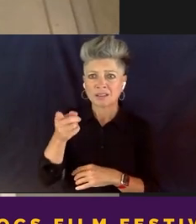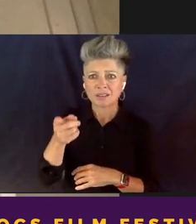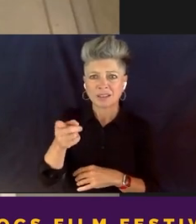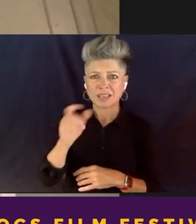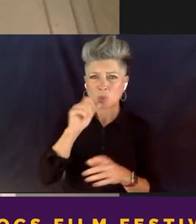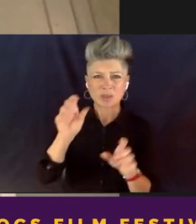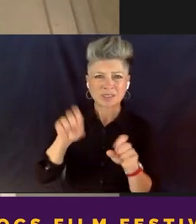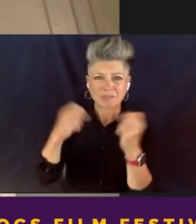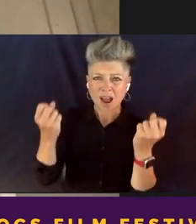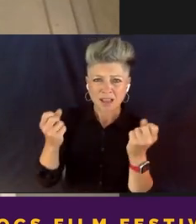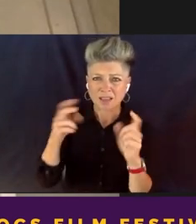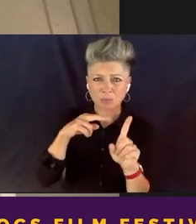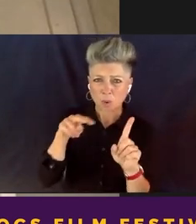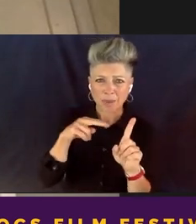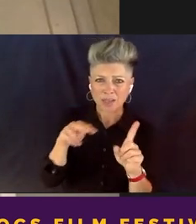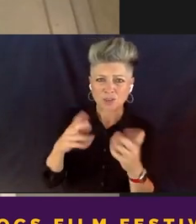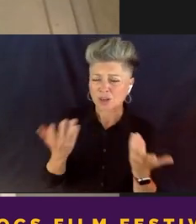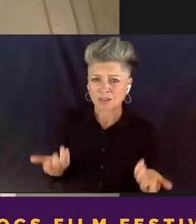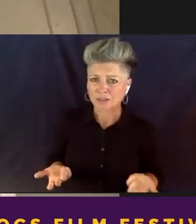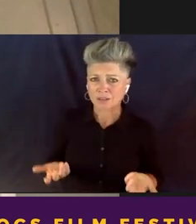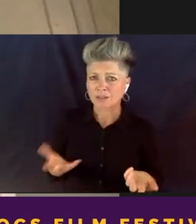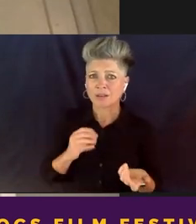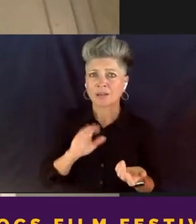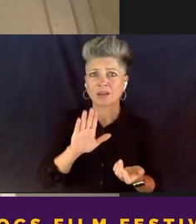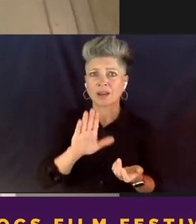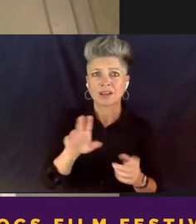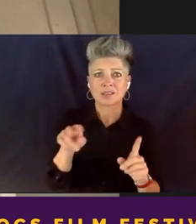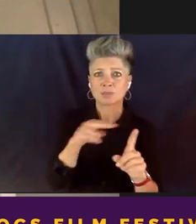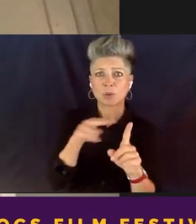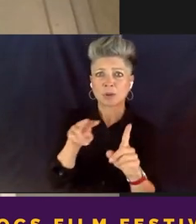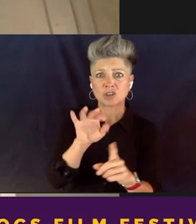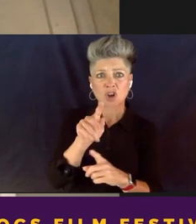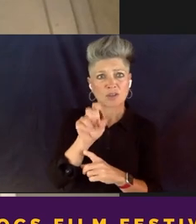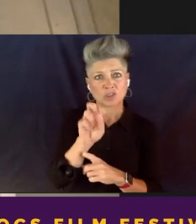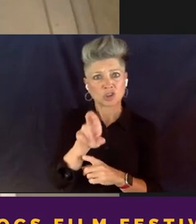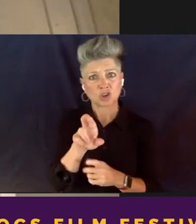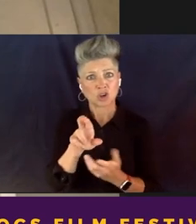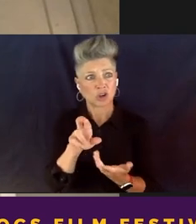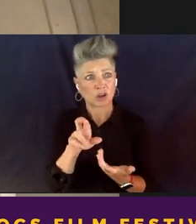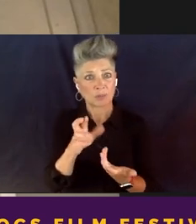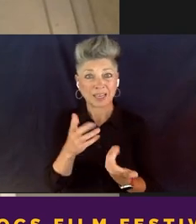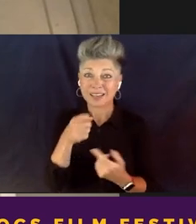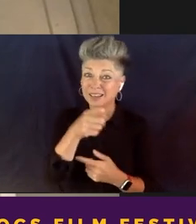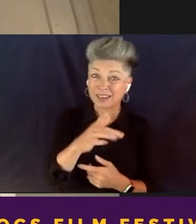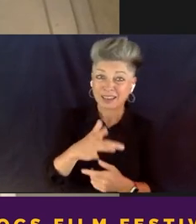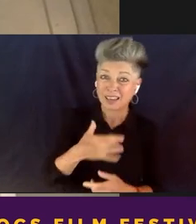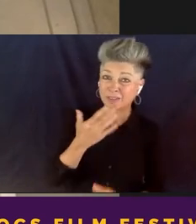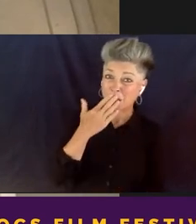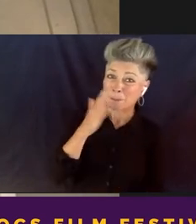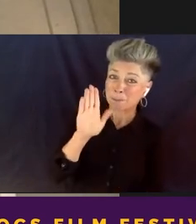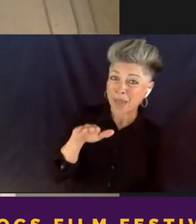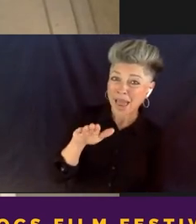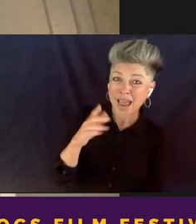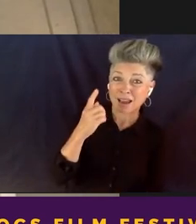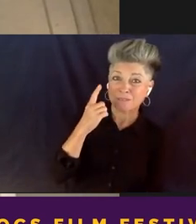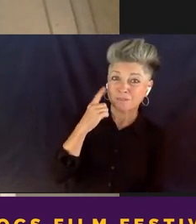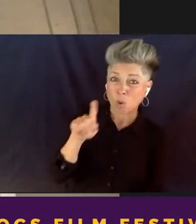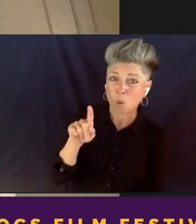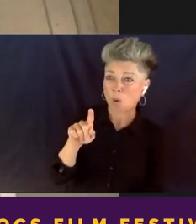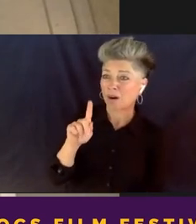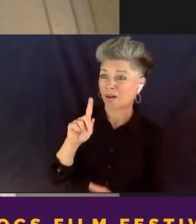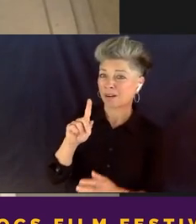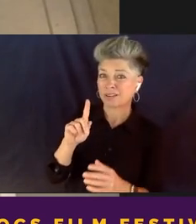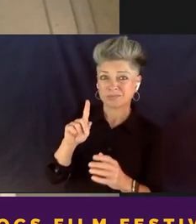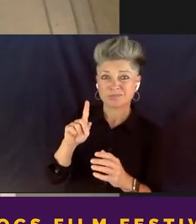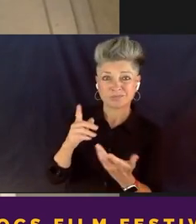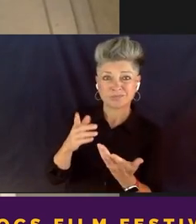probation officer was shunned. He felt bad for even putting them stipulations on